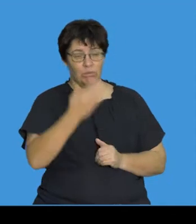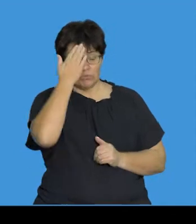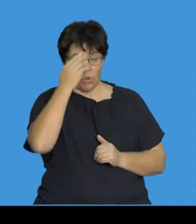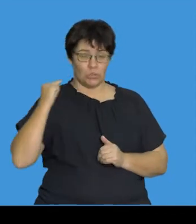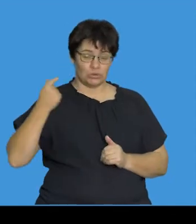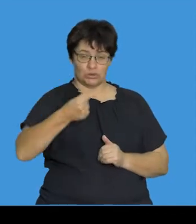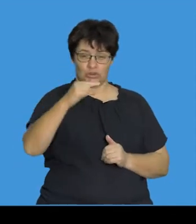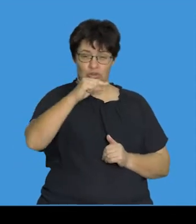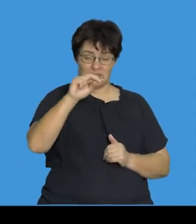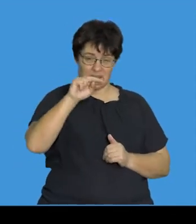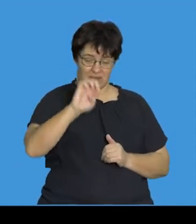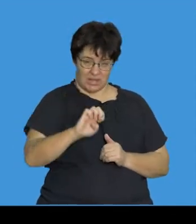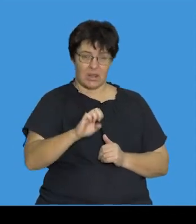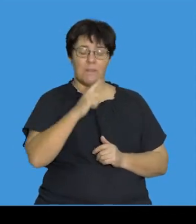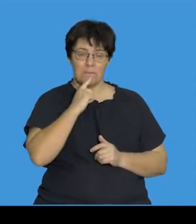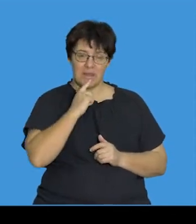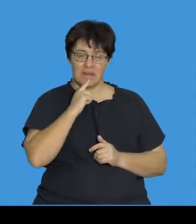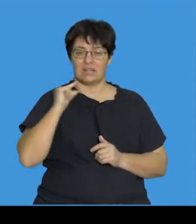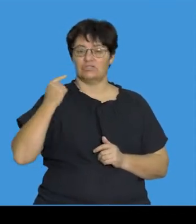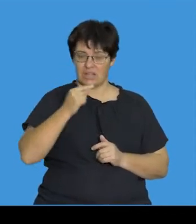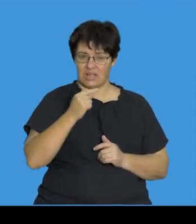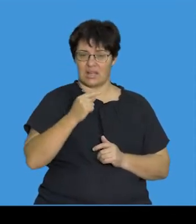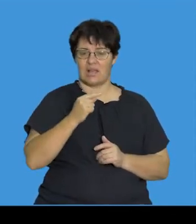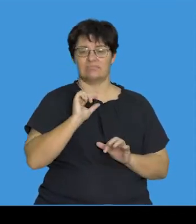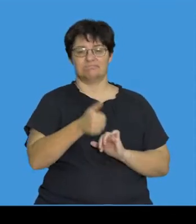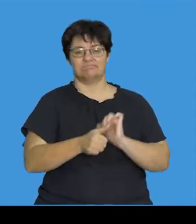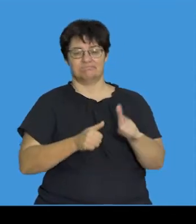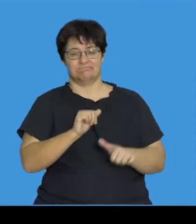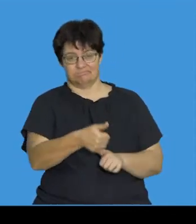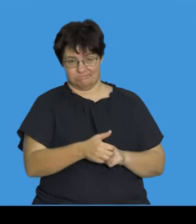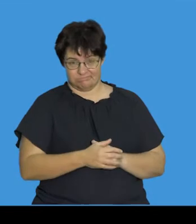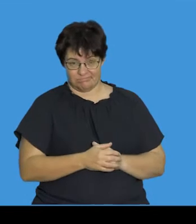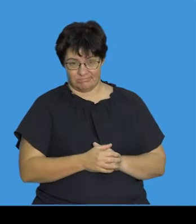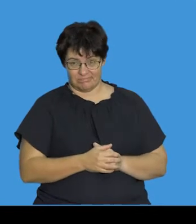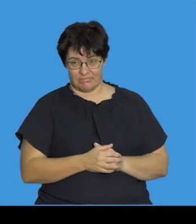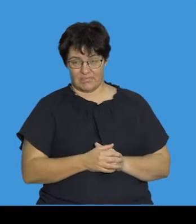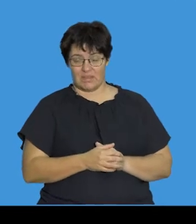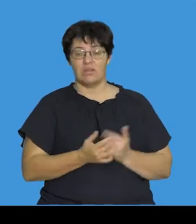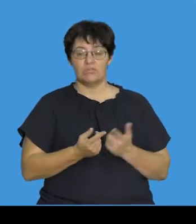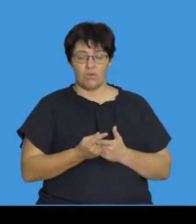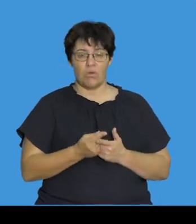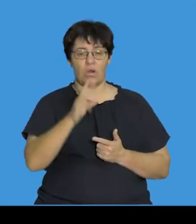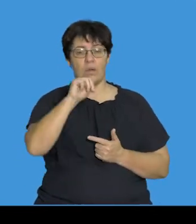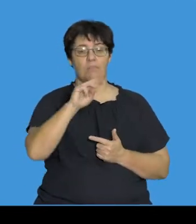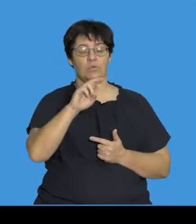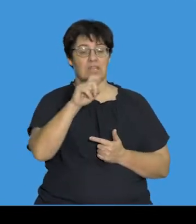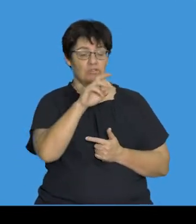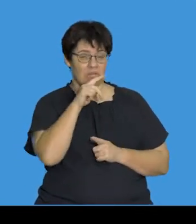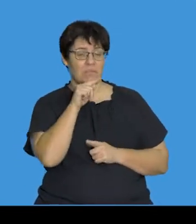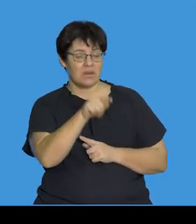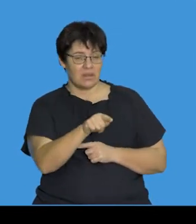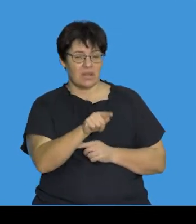genes are genetic sequences that code for characteristic. So, if we talk about a mutation, we refer to